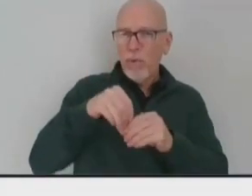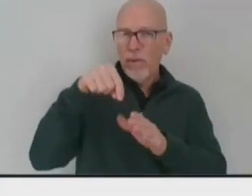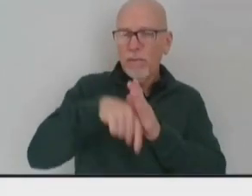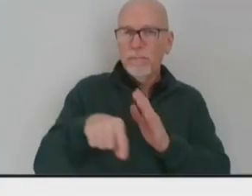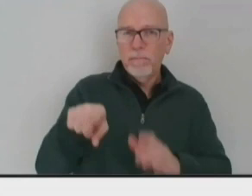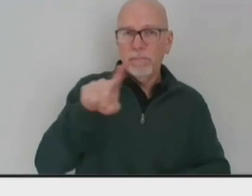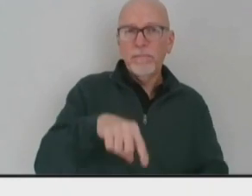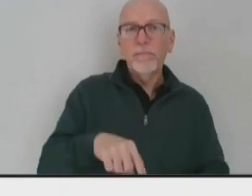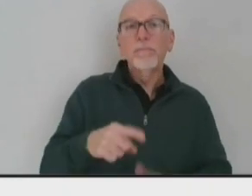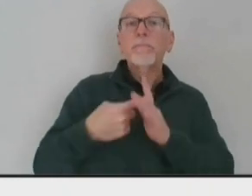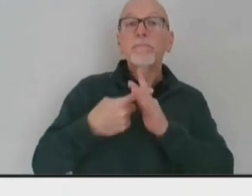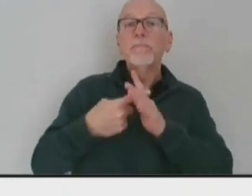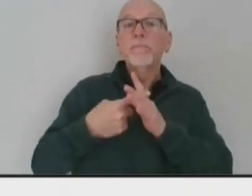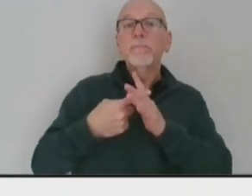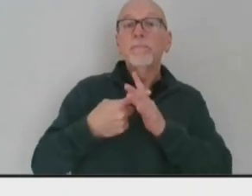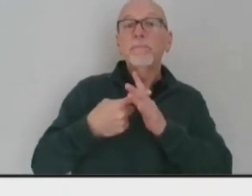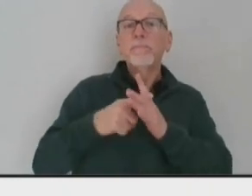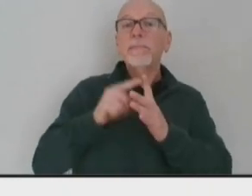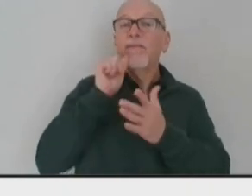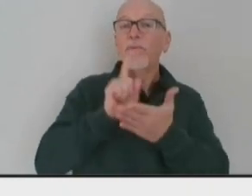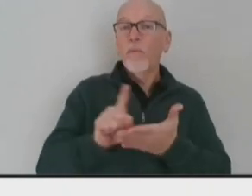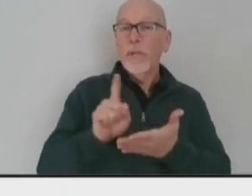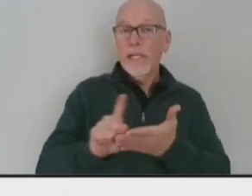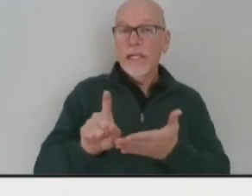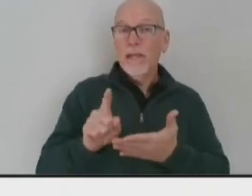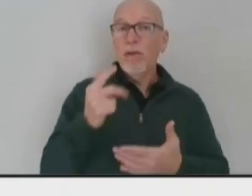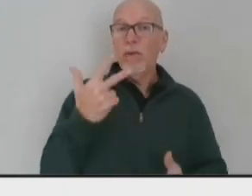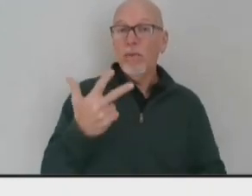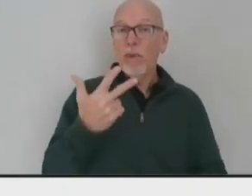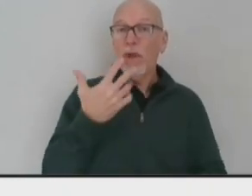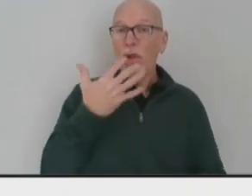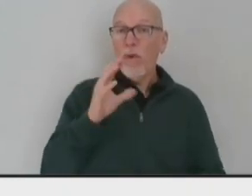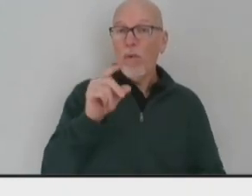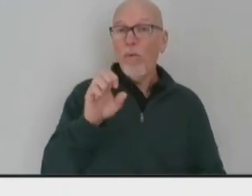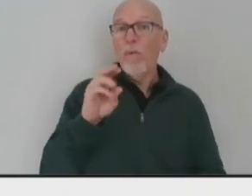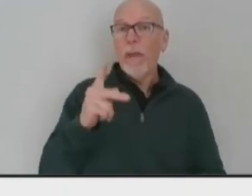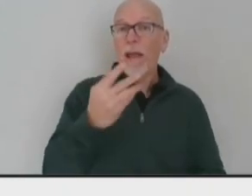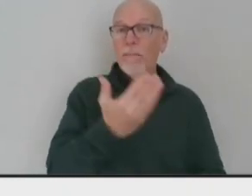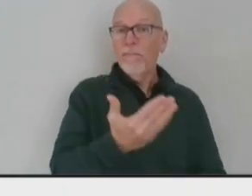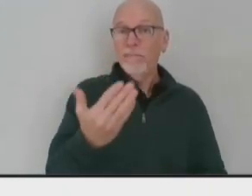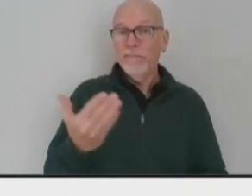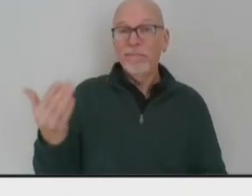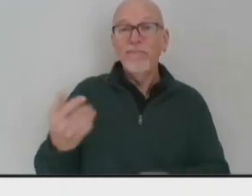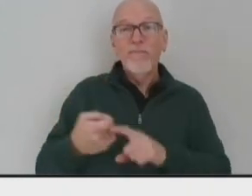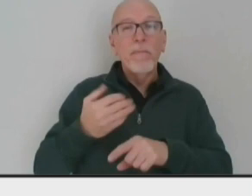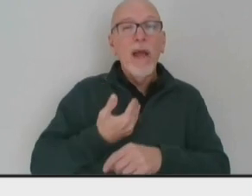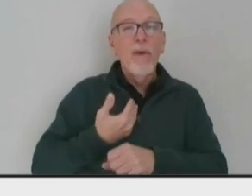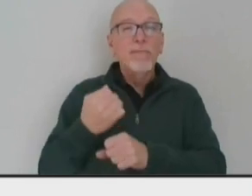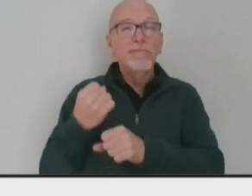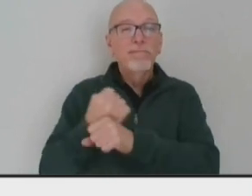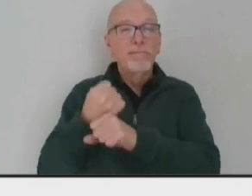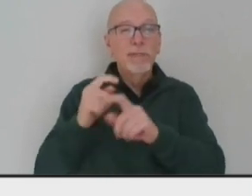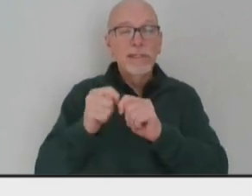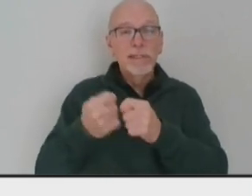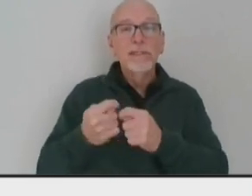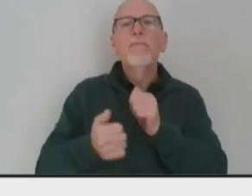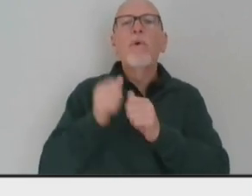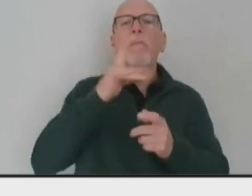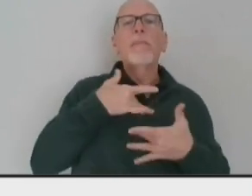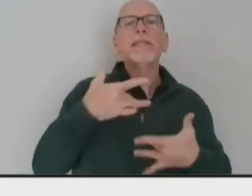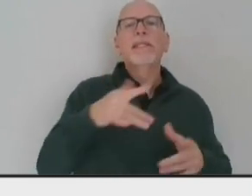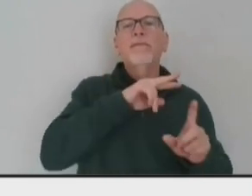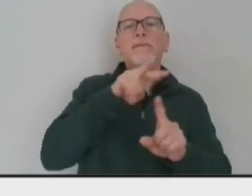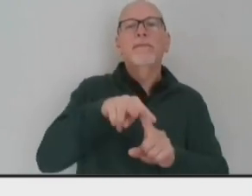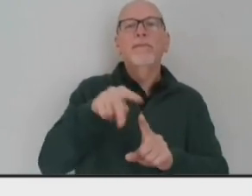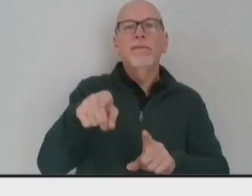At the beginning of each week, our three color-coded maps come out from our data team. Most people go directly to the two-metric